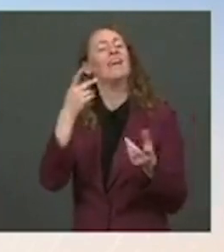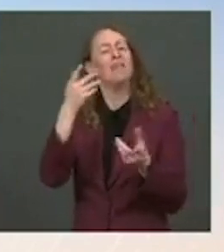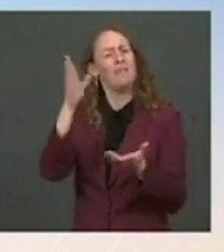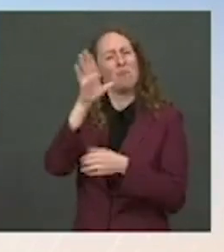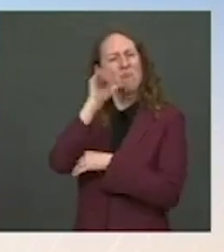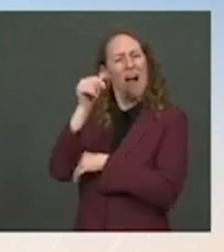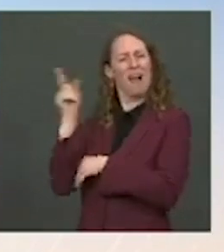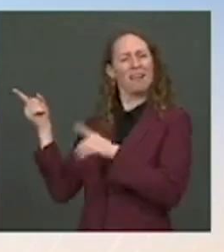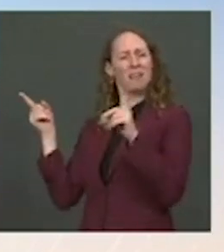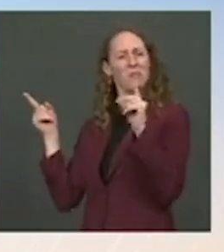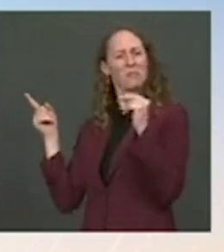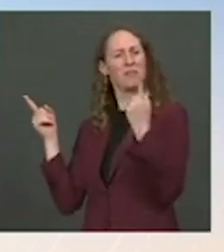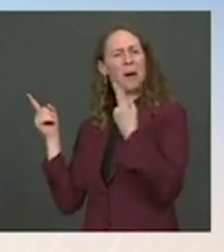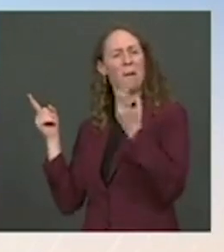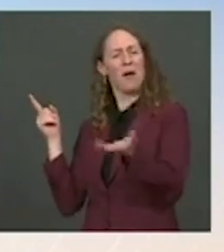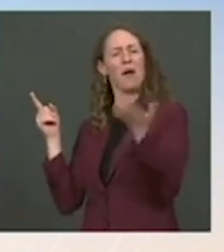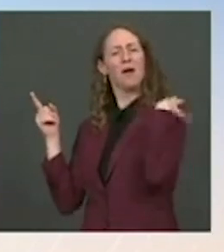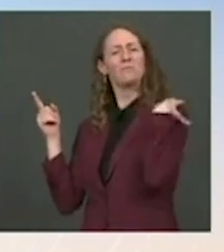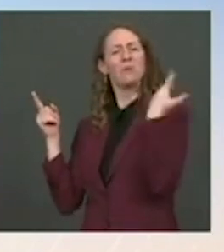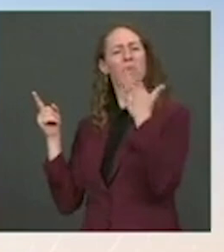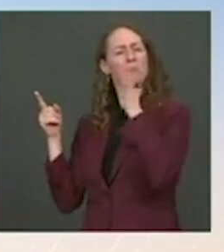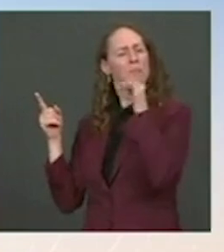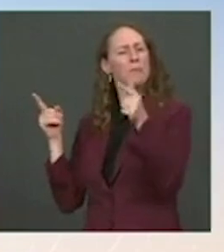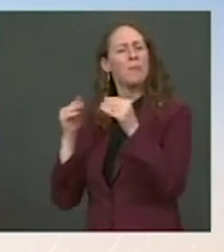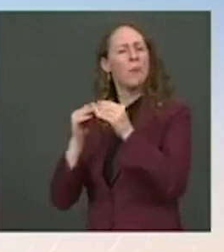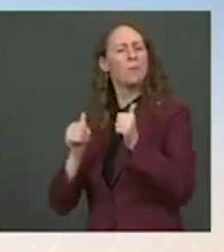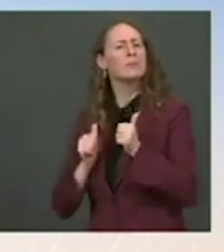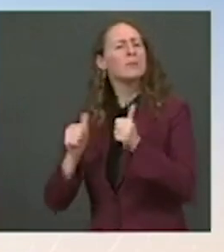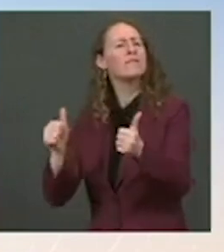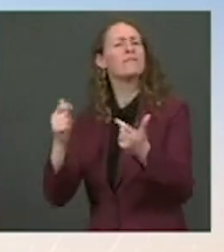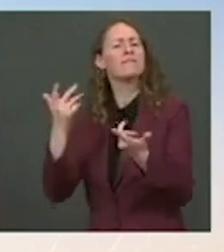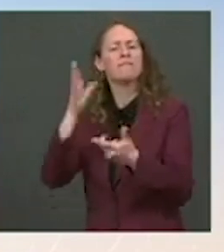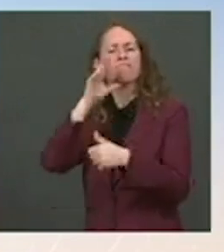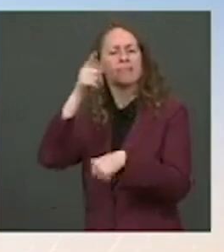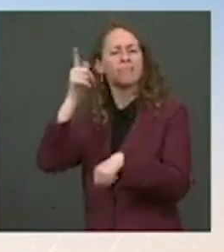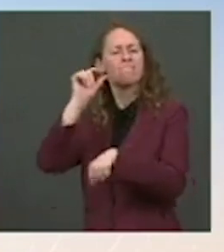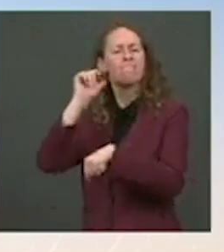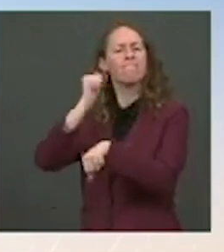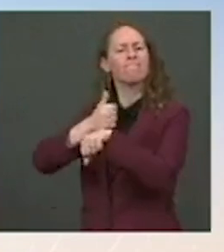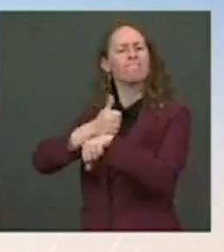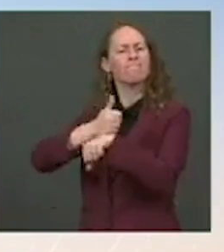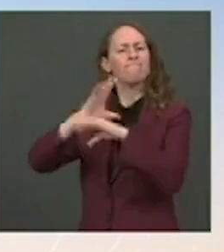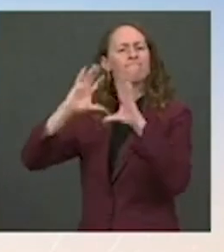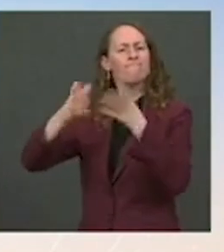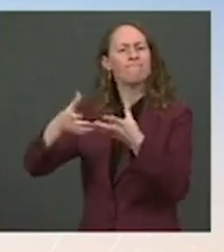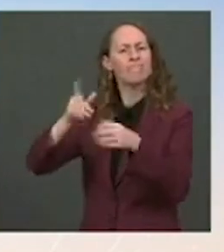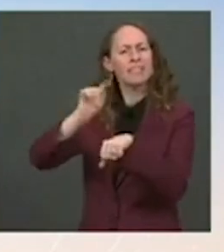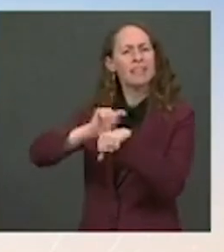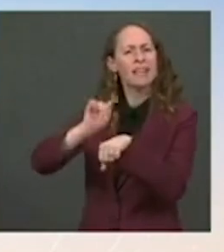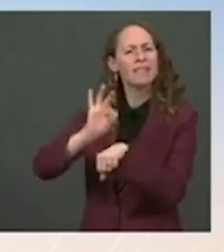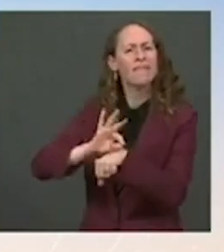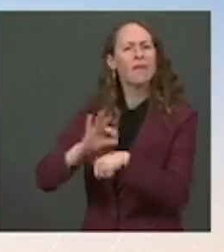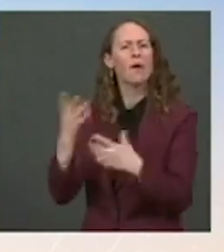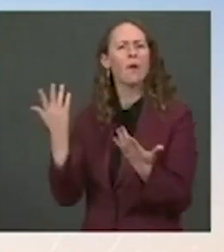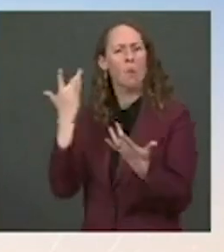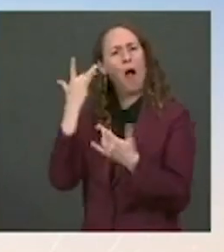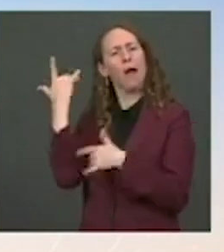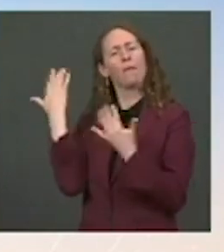in a more aggressive way? I know there was a task force announced at some times this earlier this summer. But essentially, the president waited until